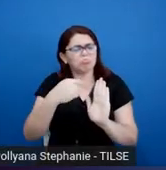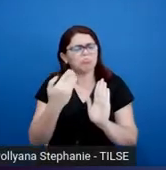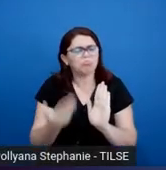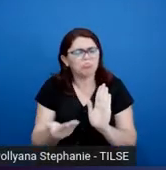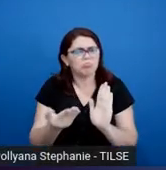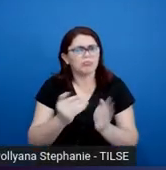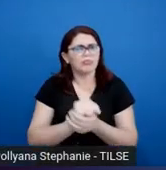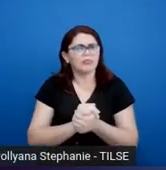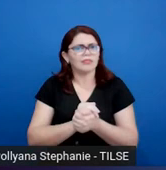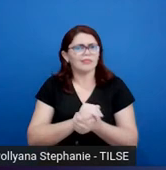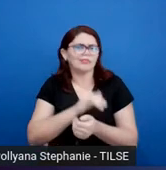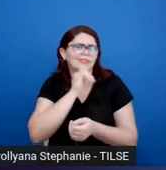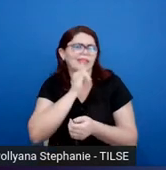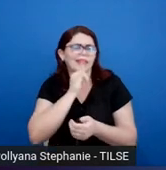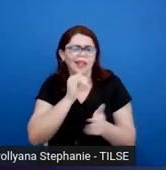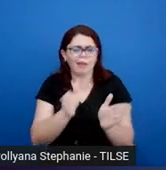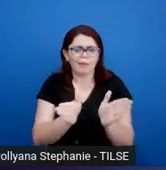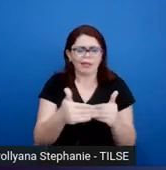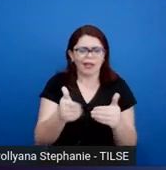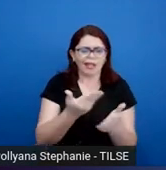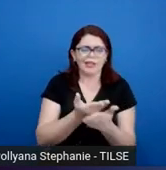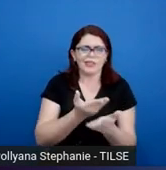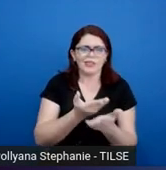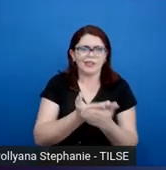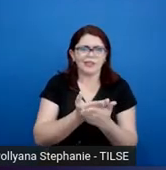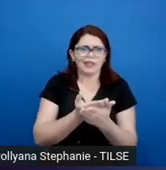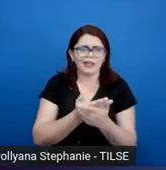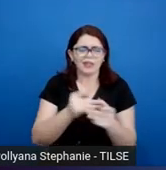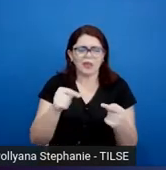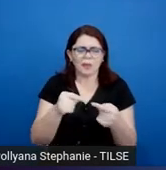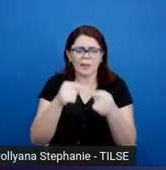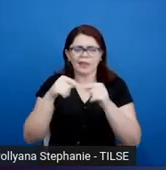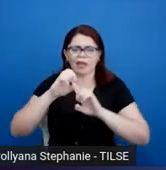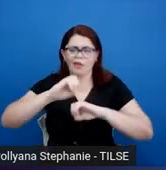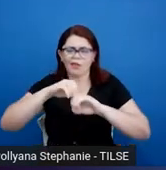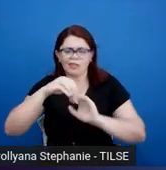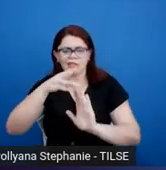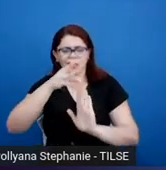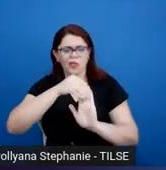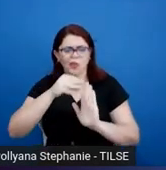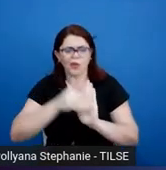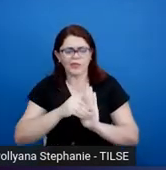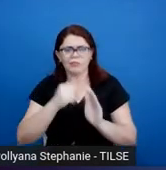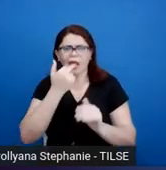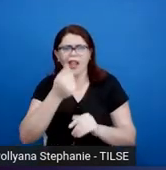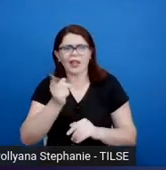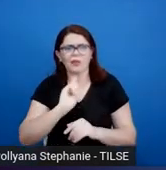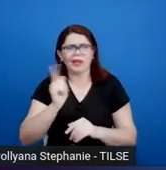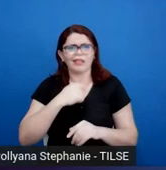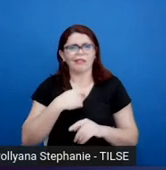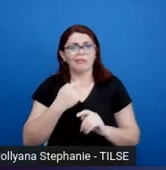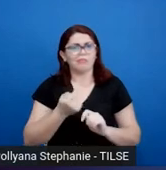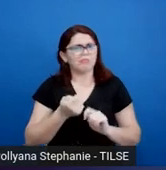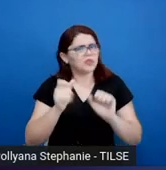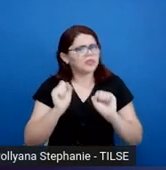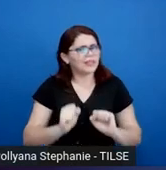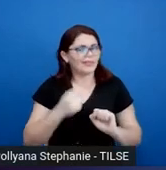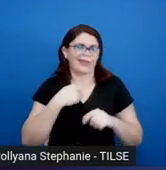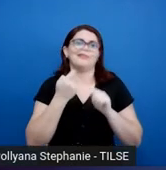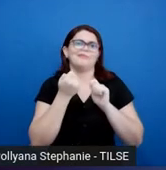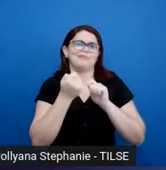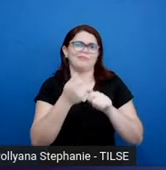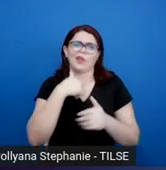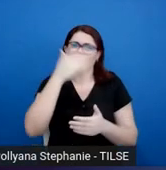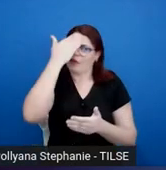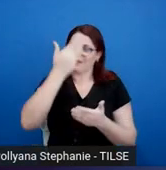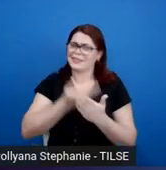have classrooms where we teach one, but not the other? And another spoiler alert, I don't really believe that